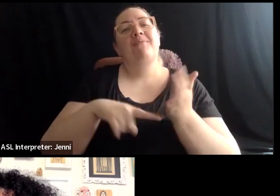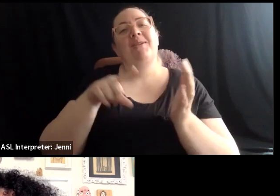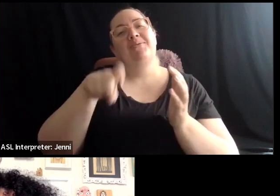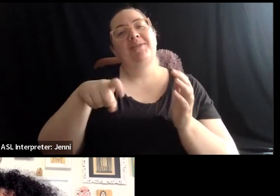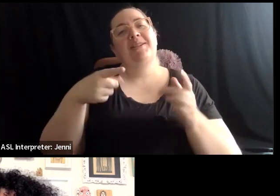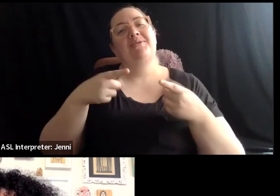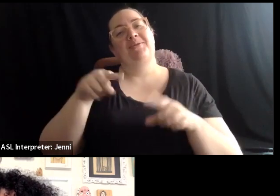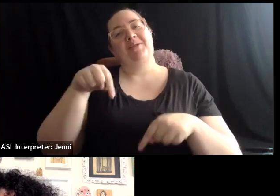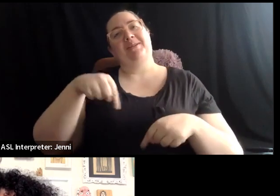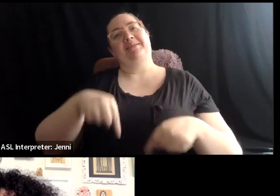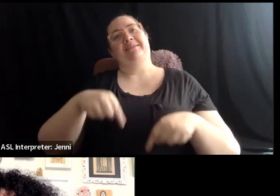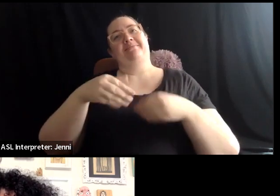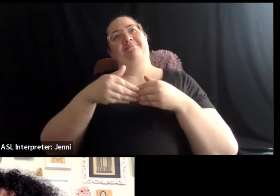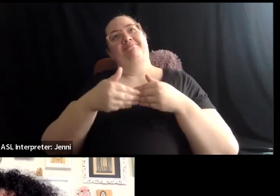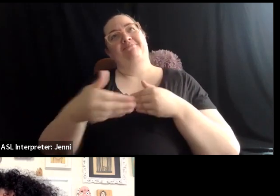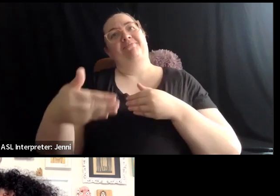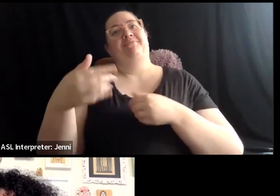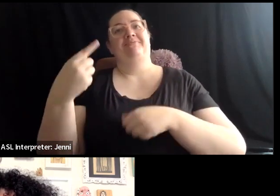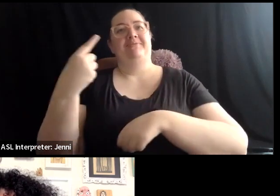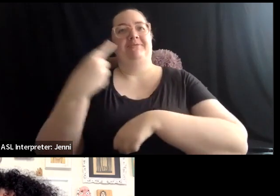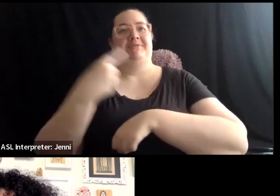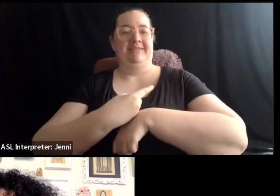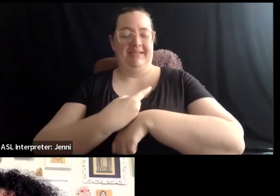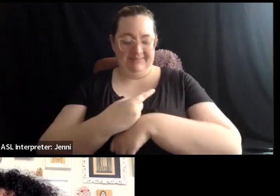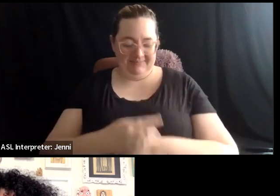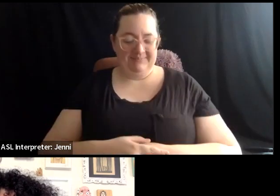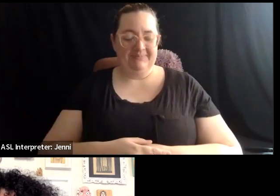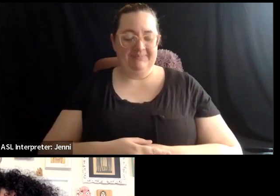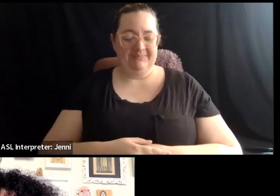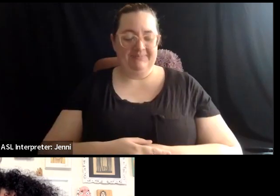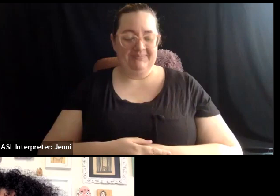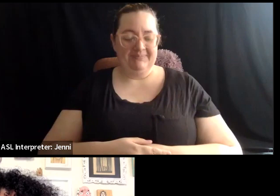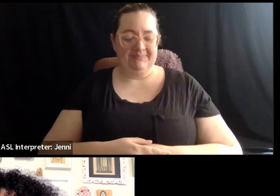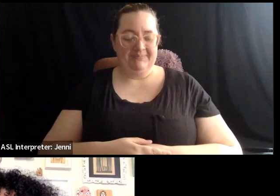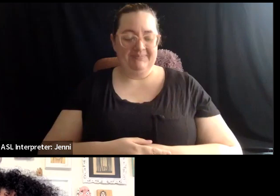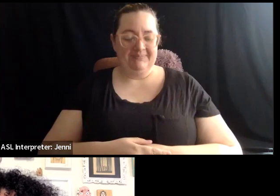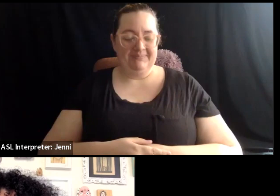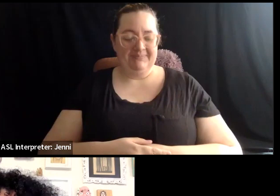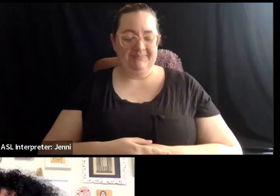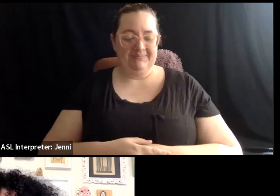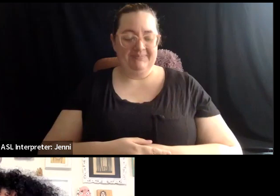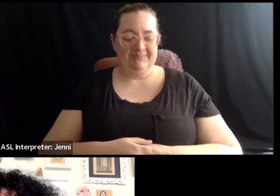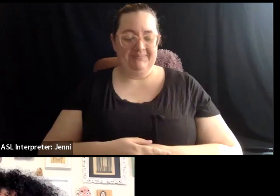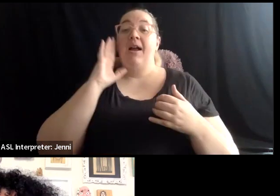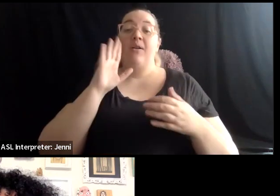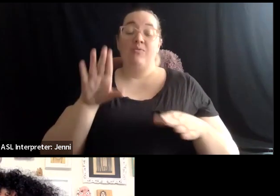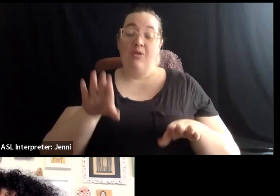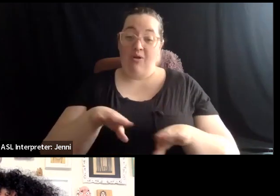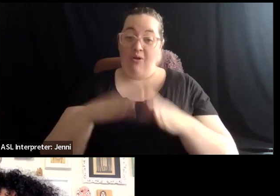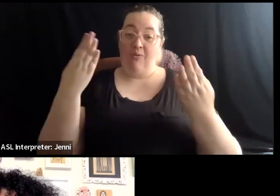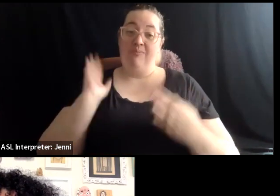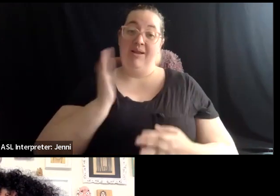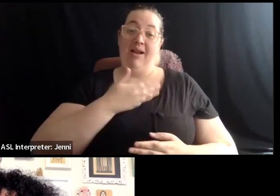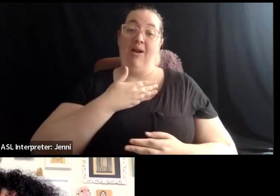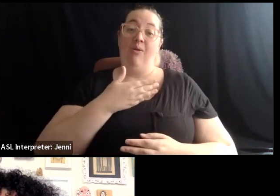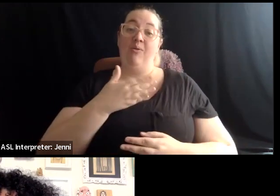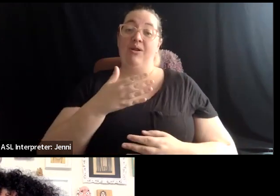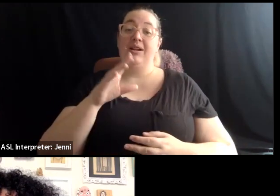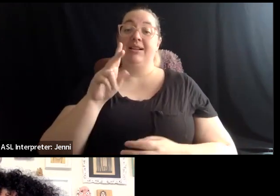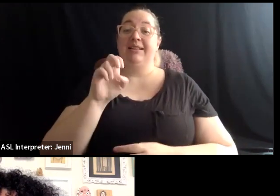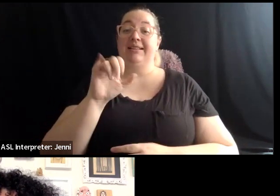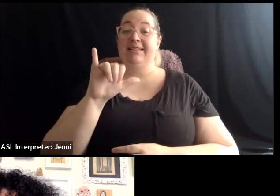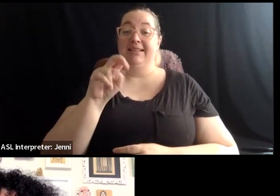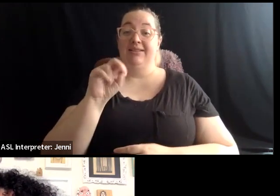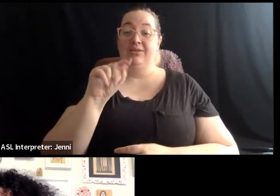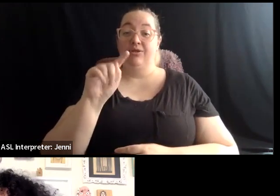With that, I will queue up our opening keynote decolonizing our field. Thanks, y